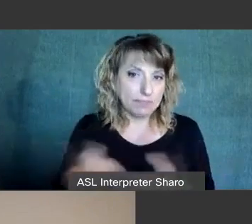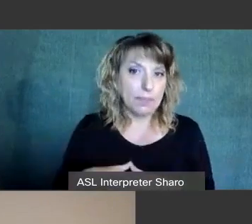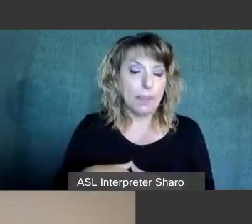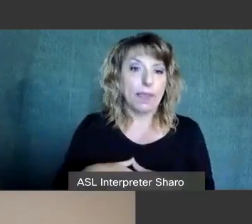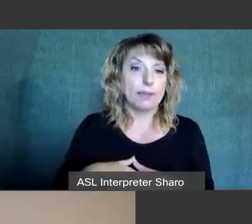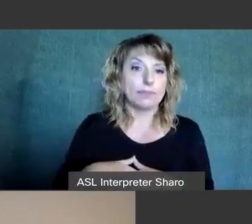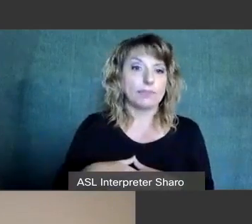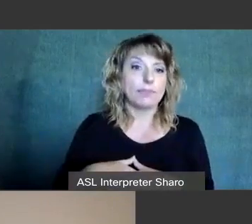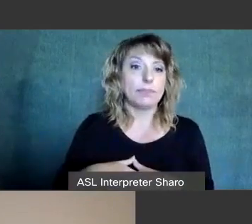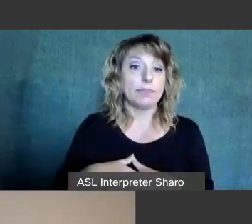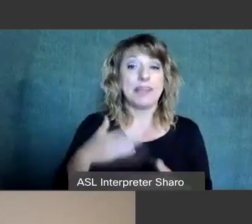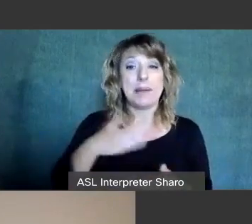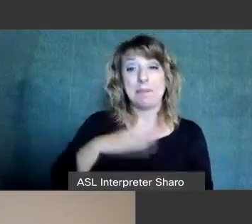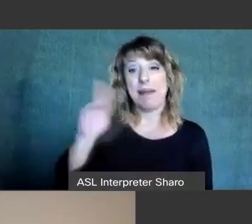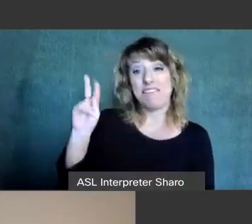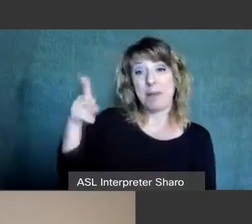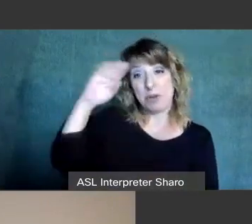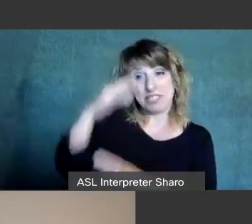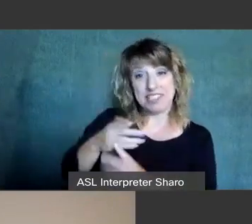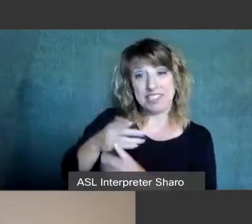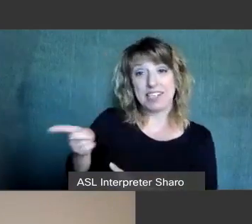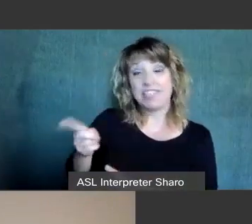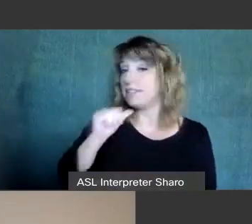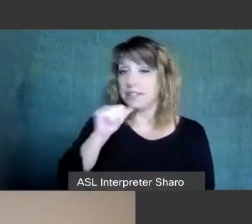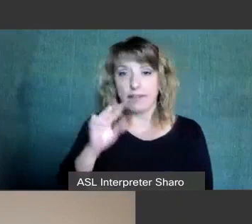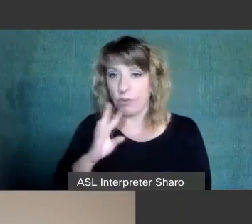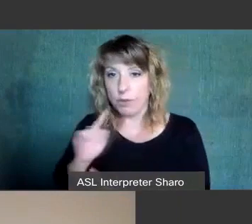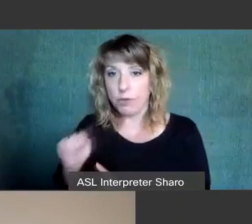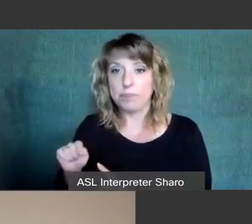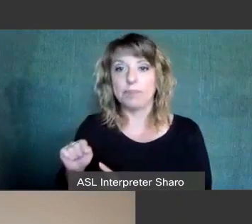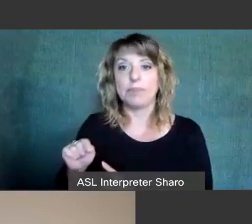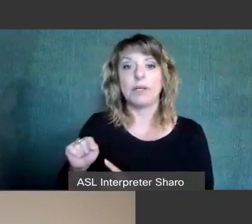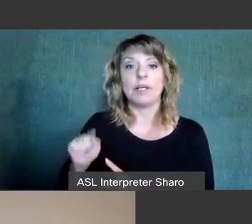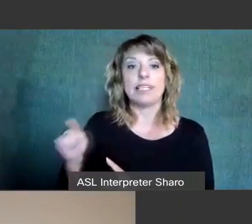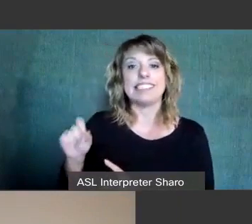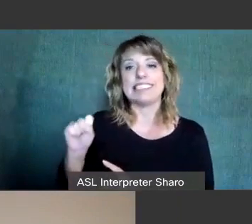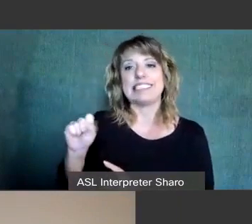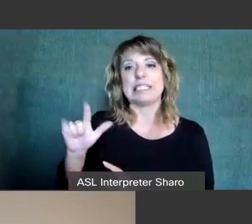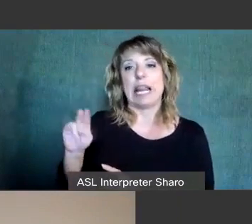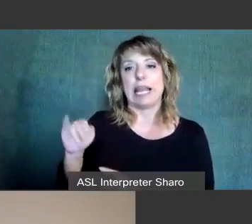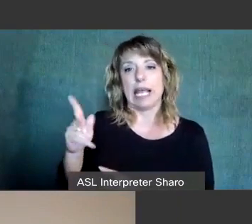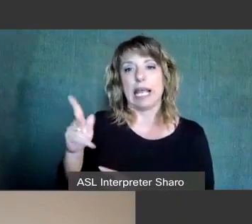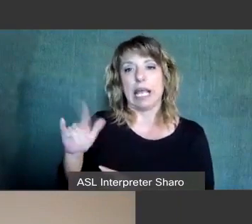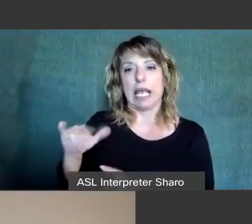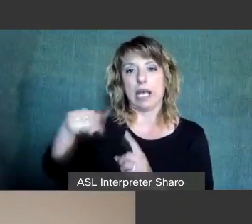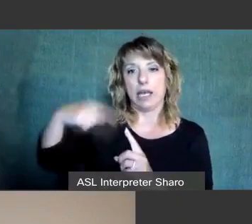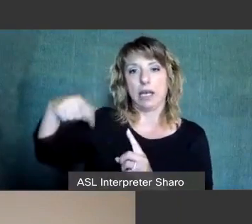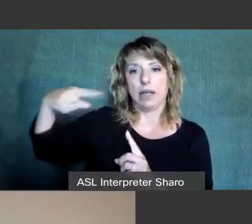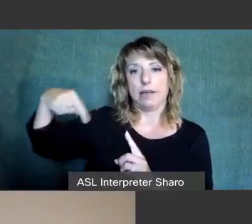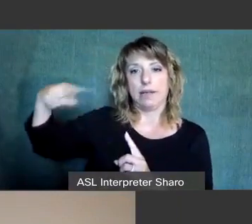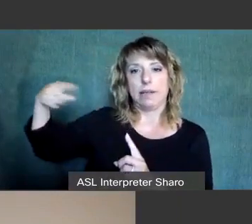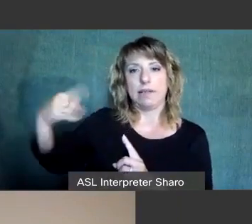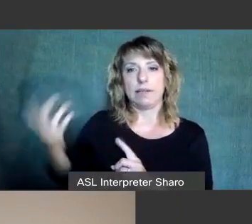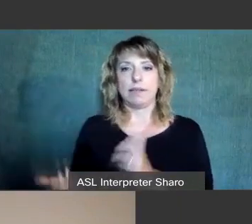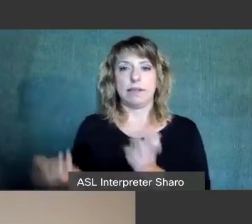My vice president's son who's non-verbal he will use a slinky and when he's nervous he'll move the slinky back and forth